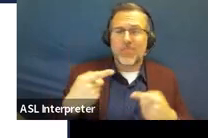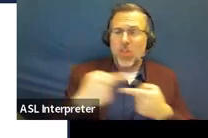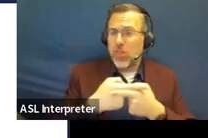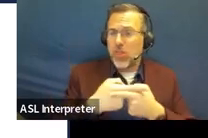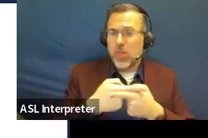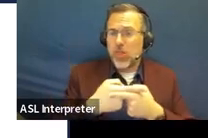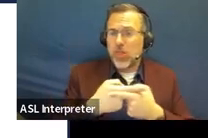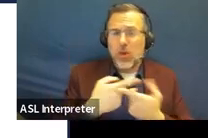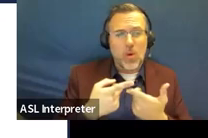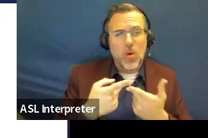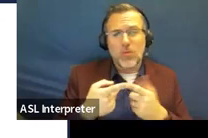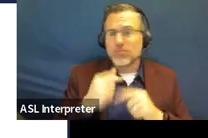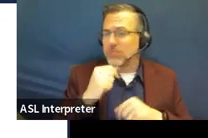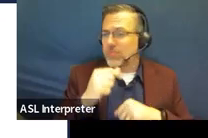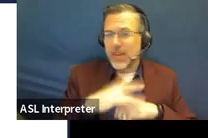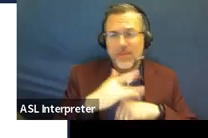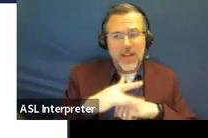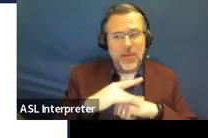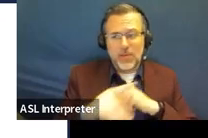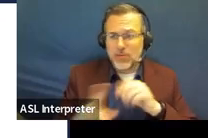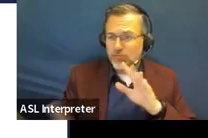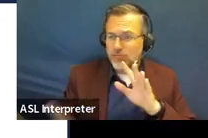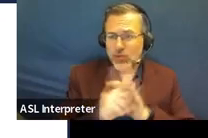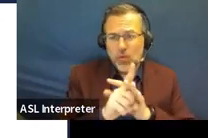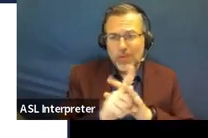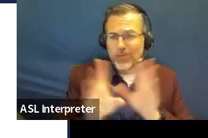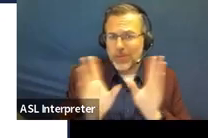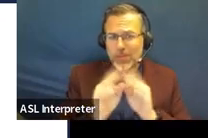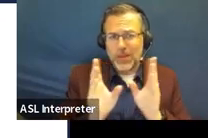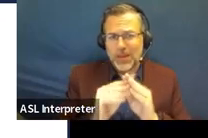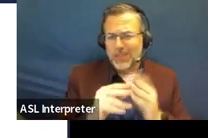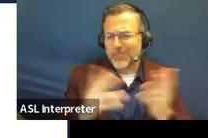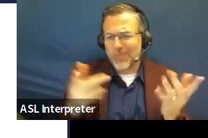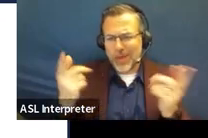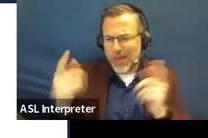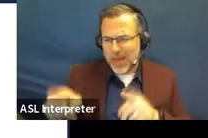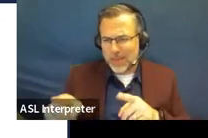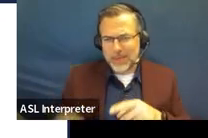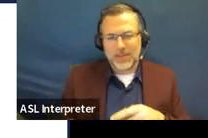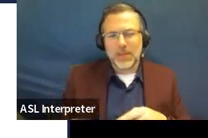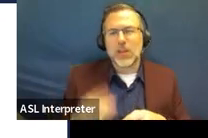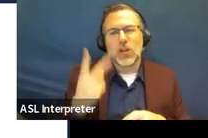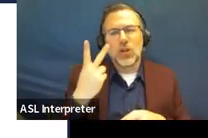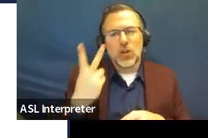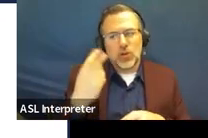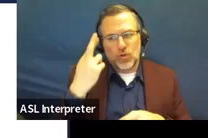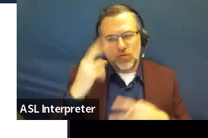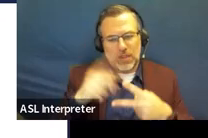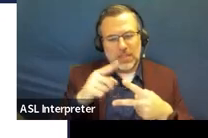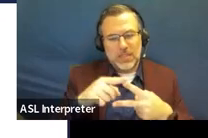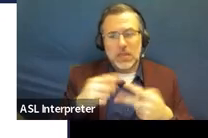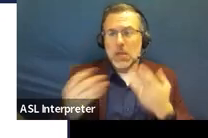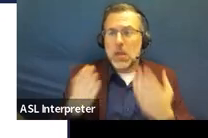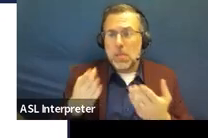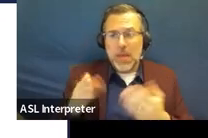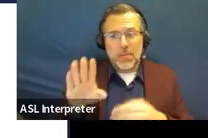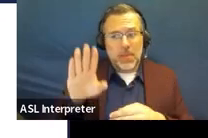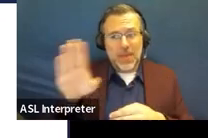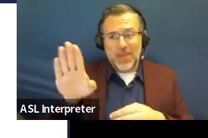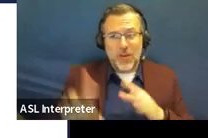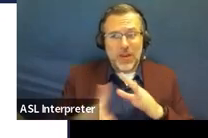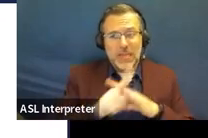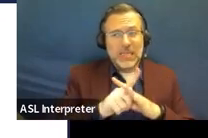So this falls under two categories. There is the attendance not necessary category, or there's the